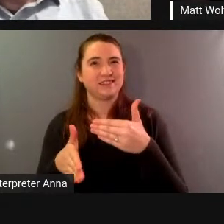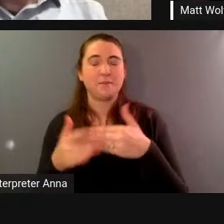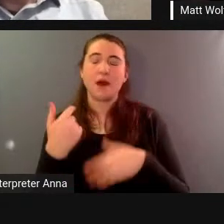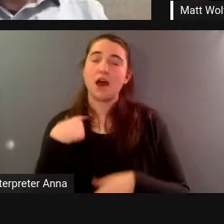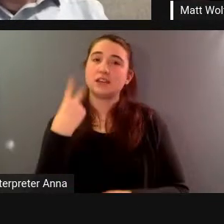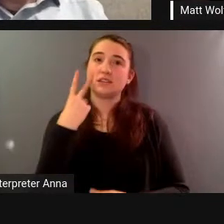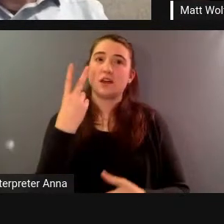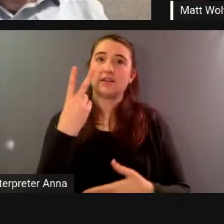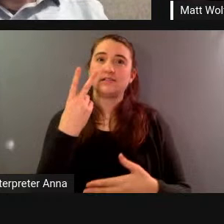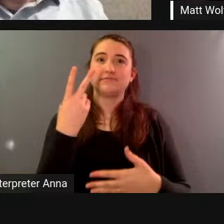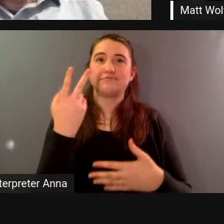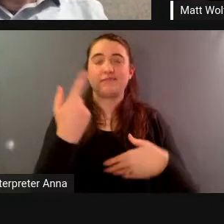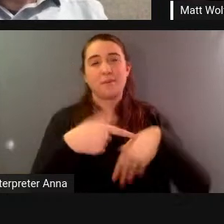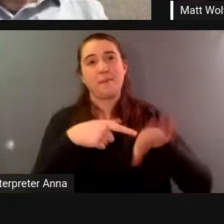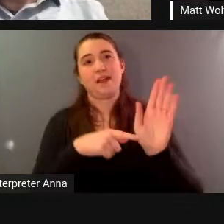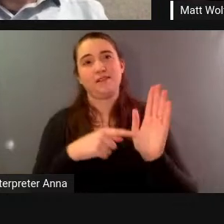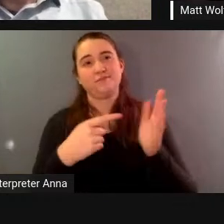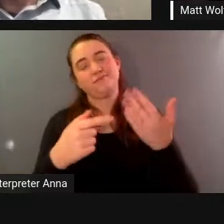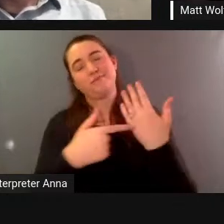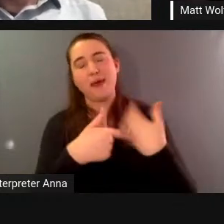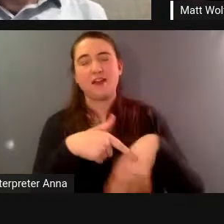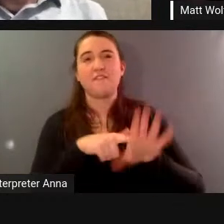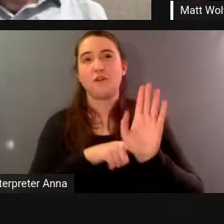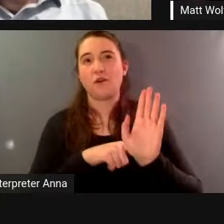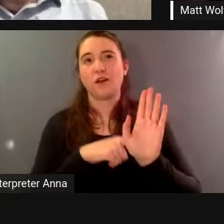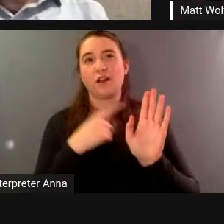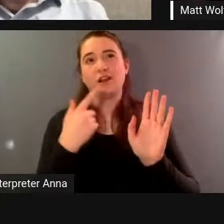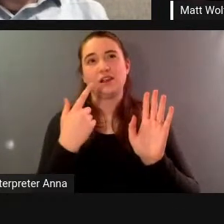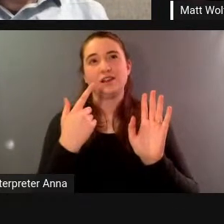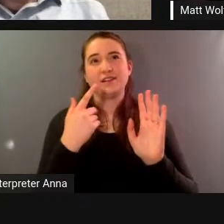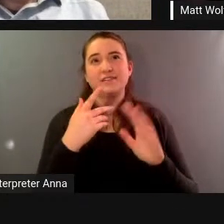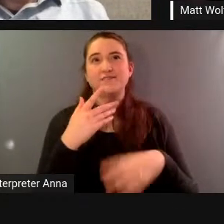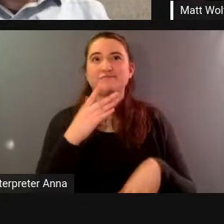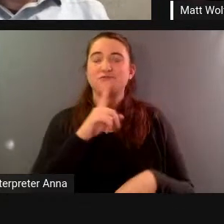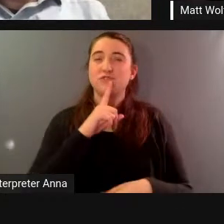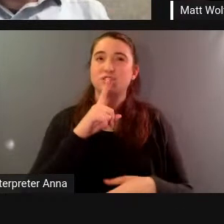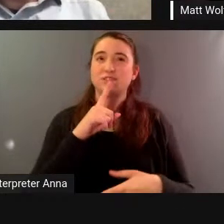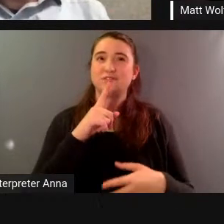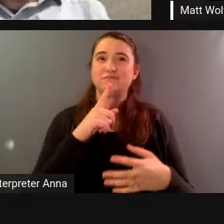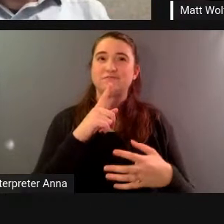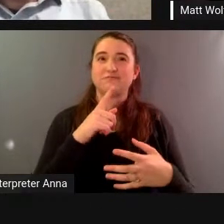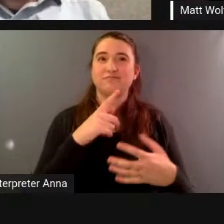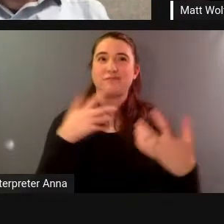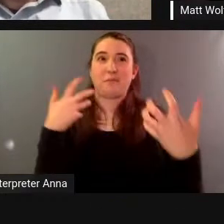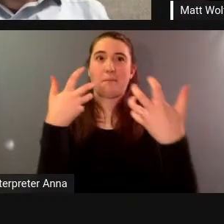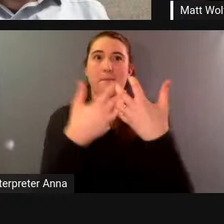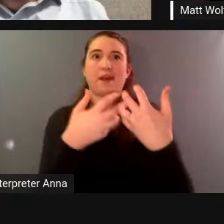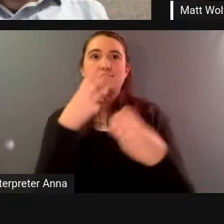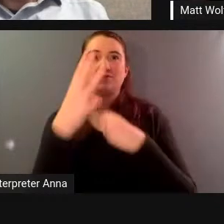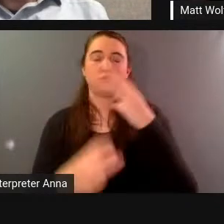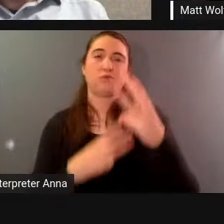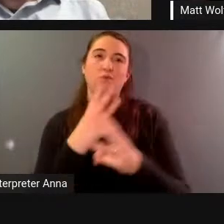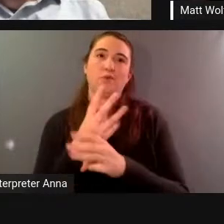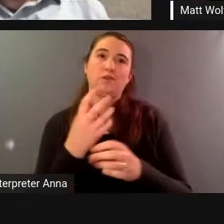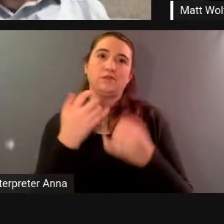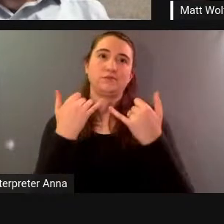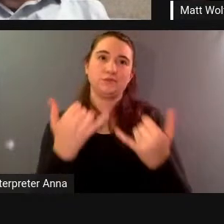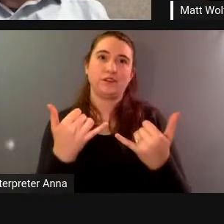that is apt to um describe the circumstances today that that threaten our survival on the planet